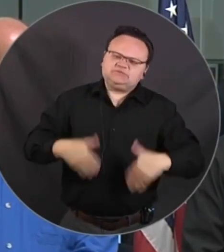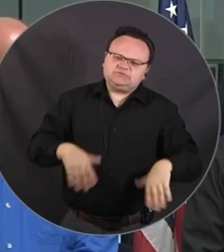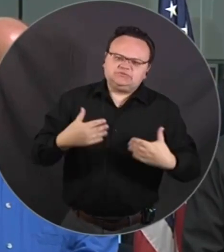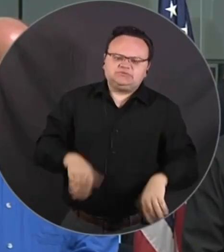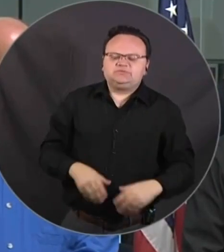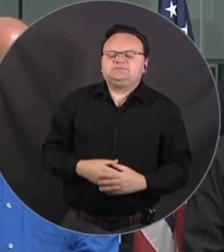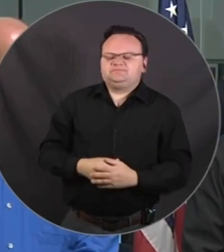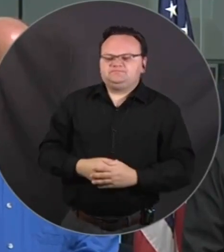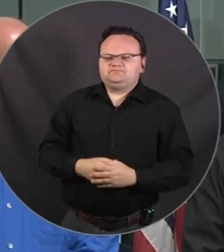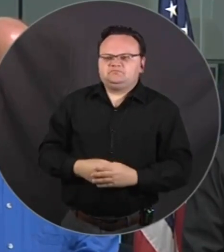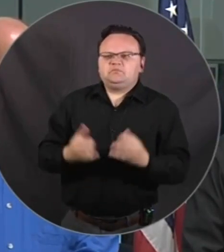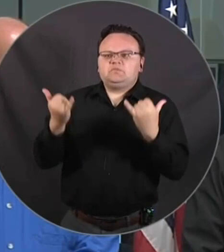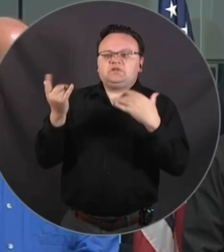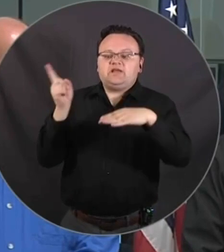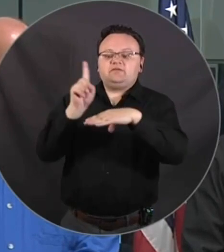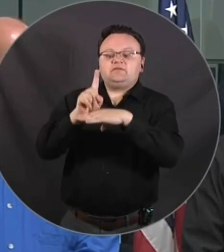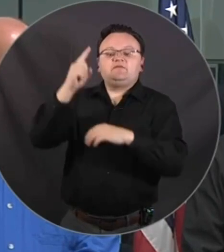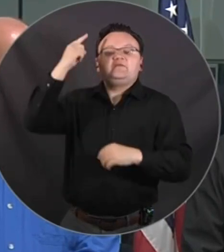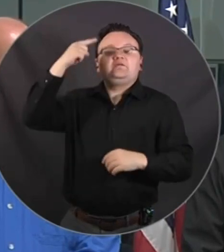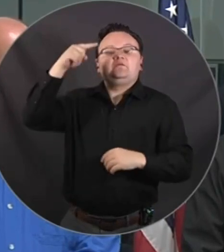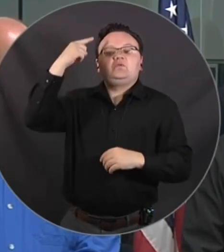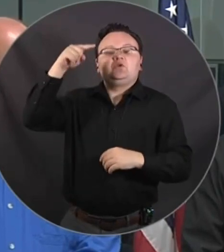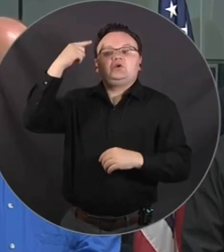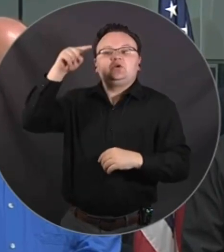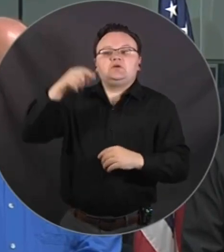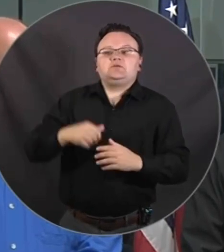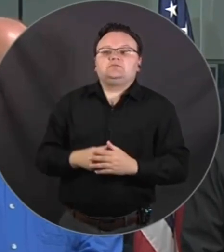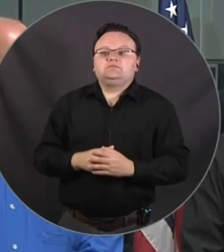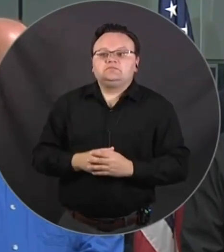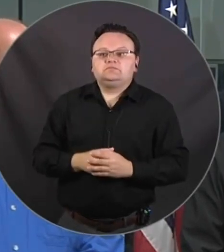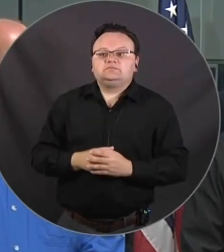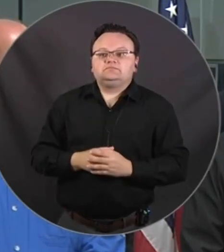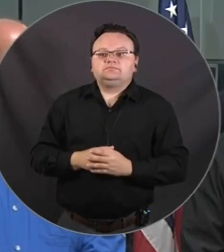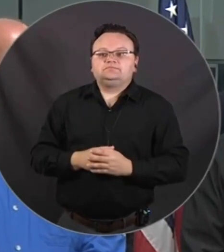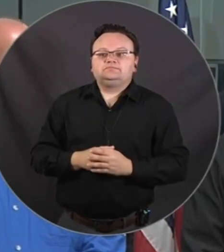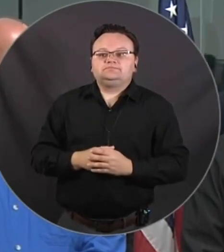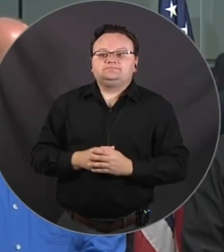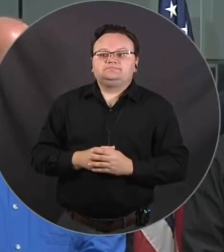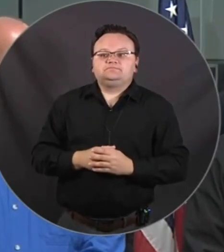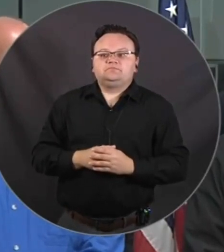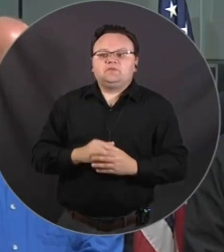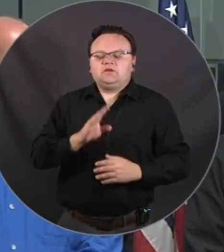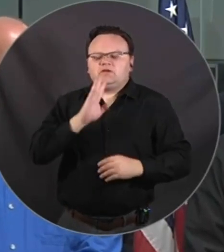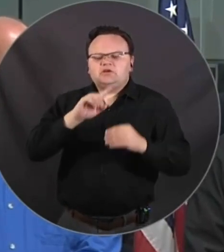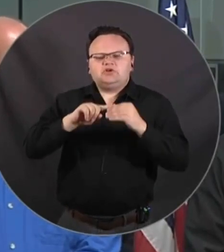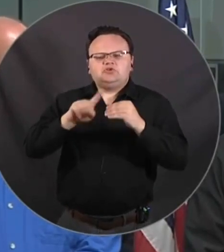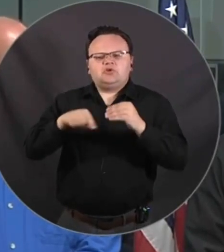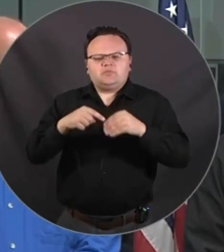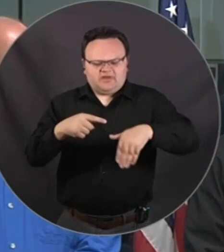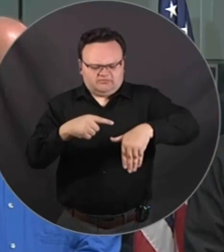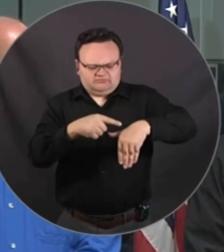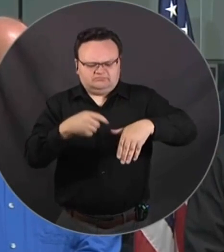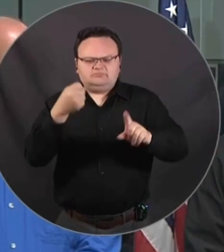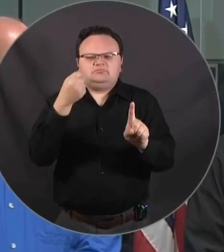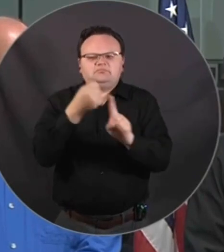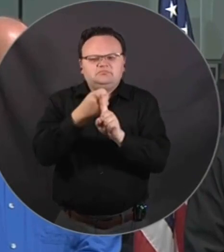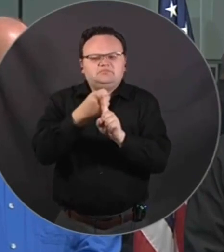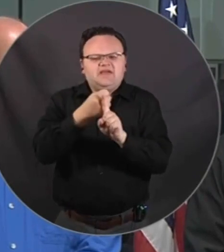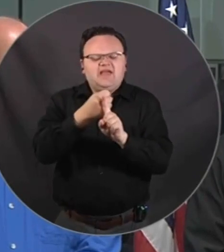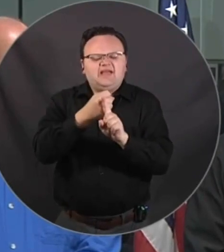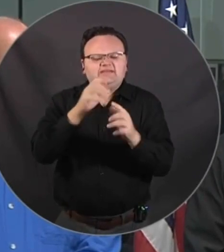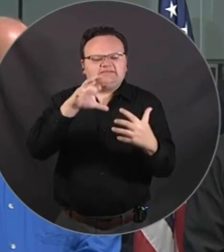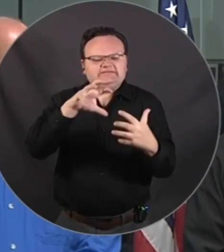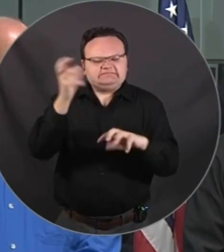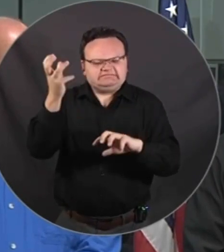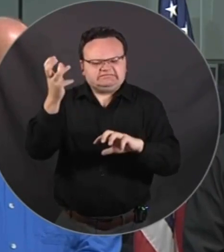here today is to join the governor and see firsthand, see firsthand the impacts that the communities have had so we can determine what level of assistance